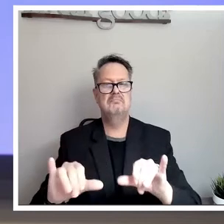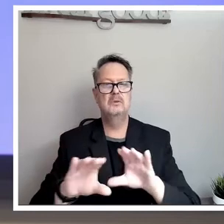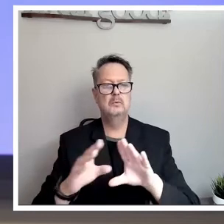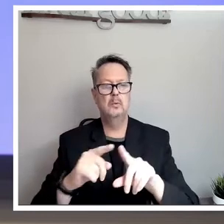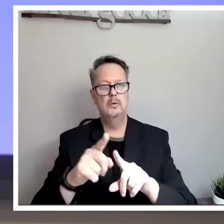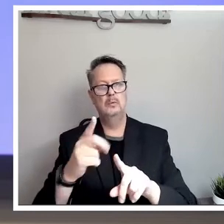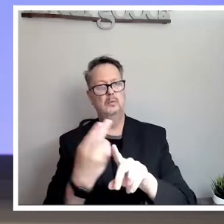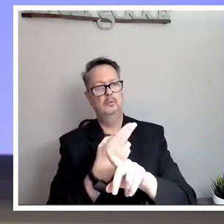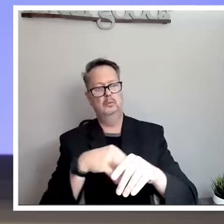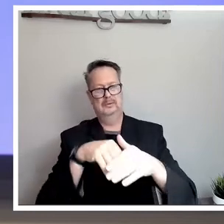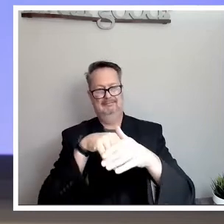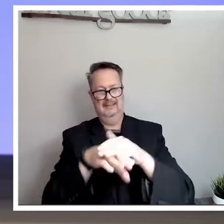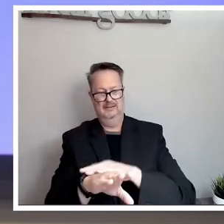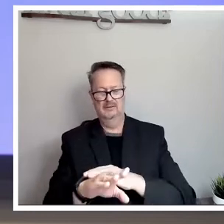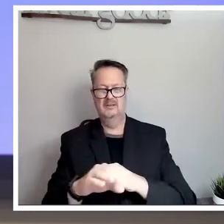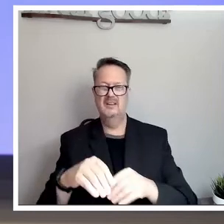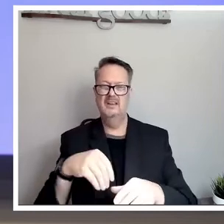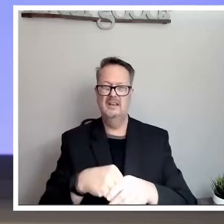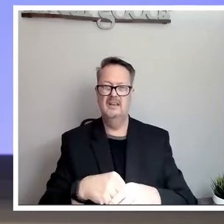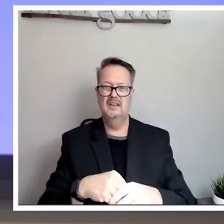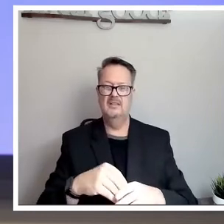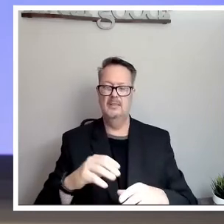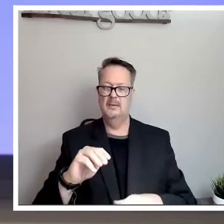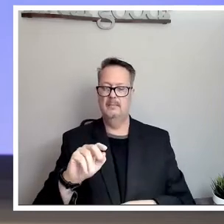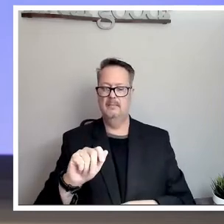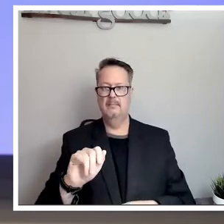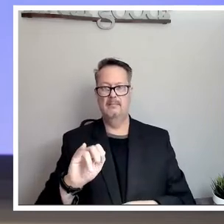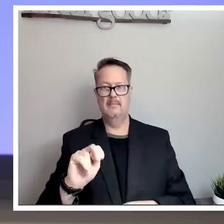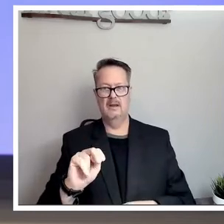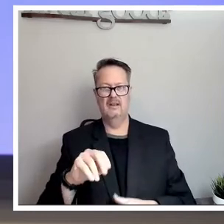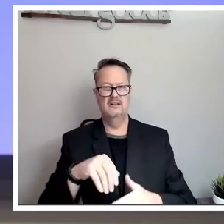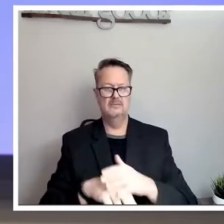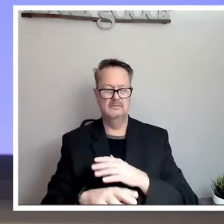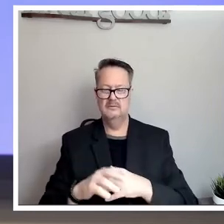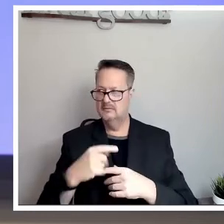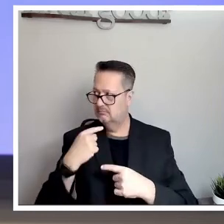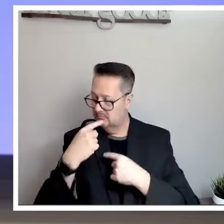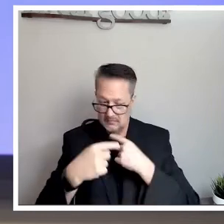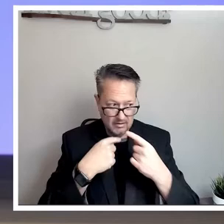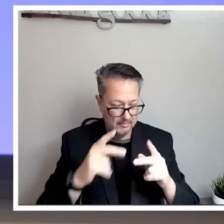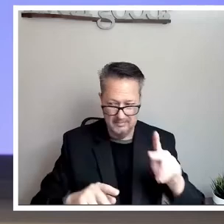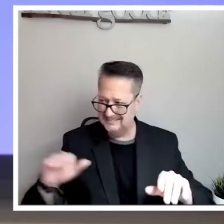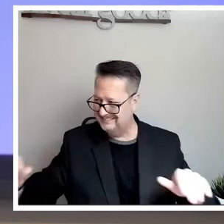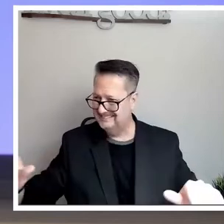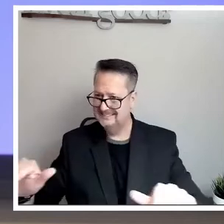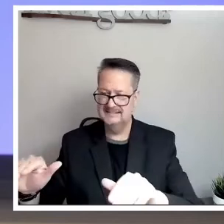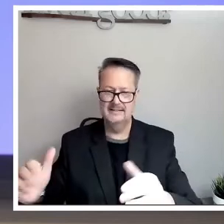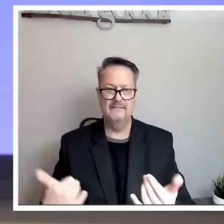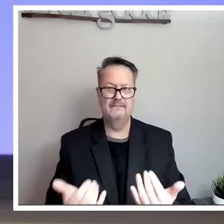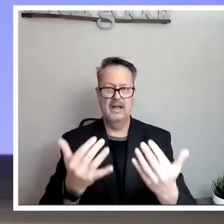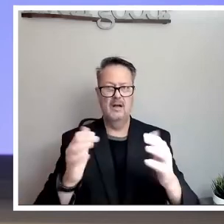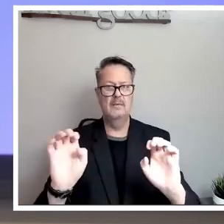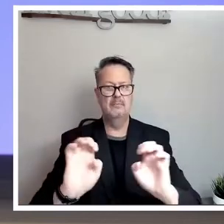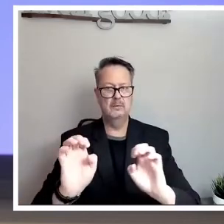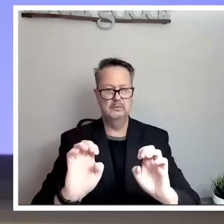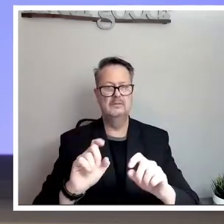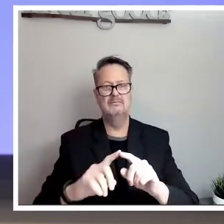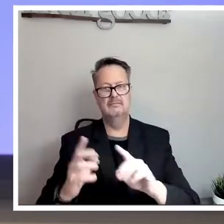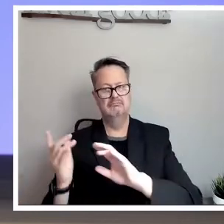building and the main entrance. Verbally alert others in the room of the fire or emergency and evacuate.